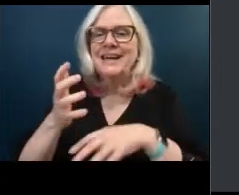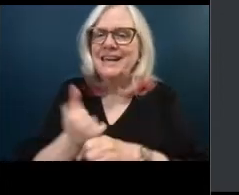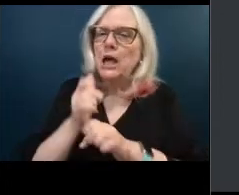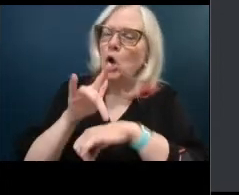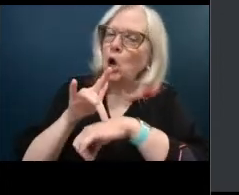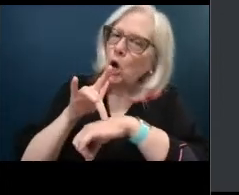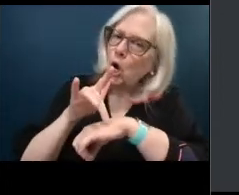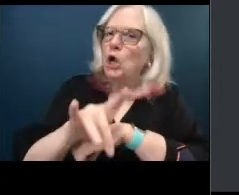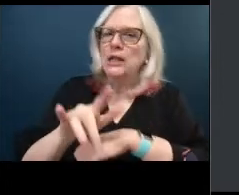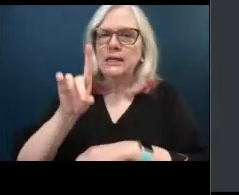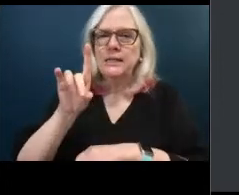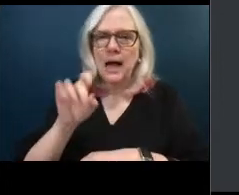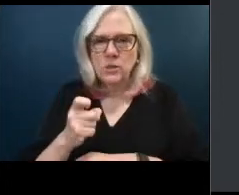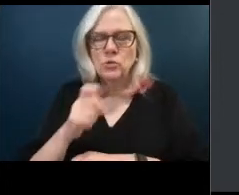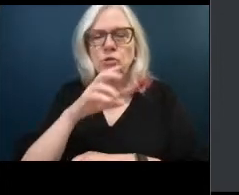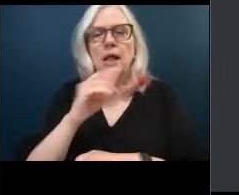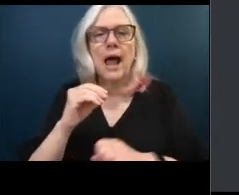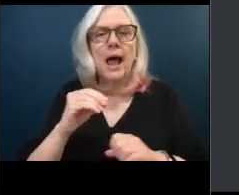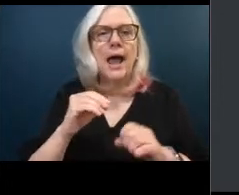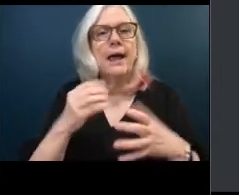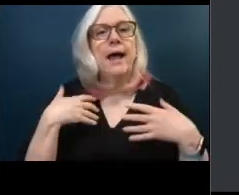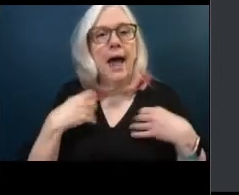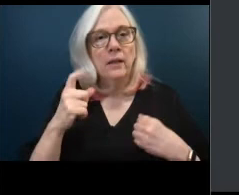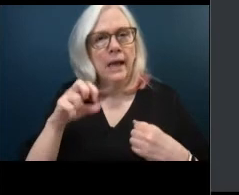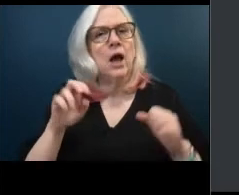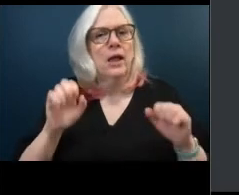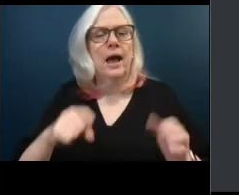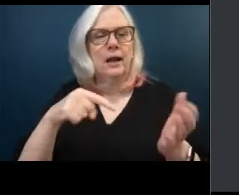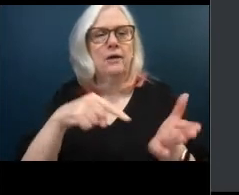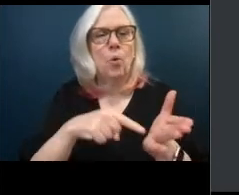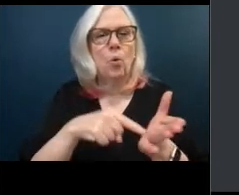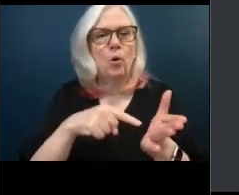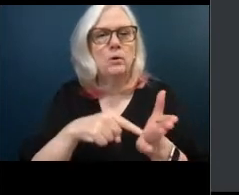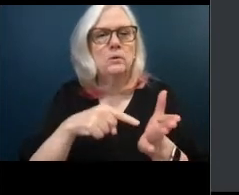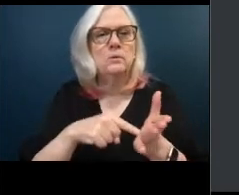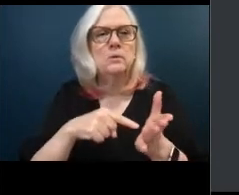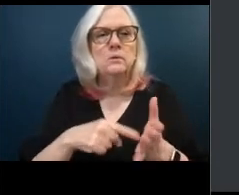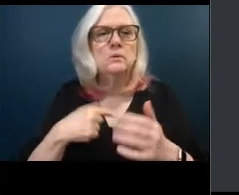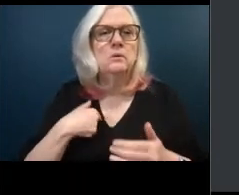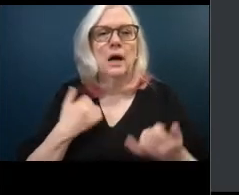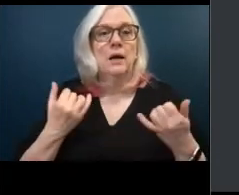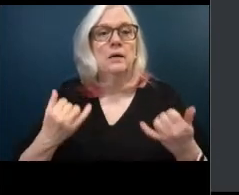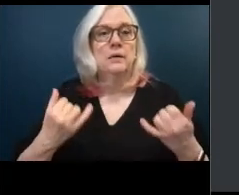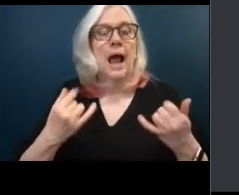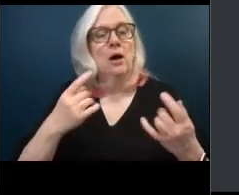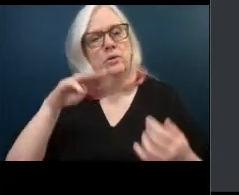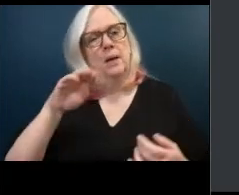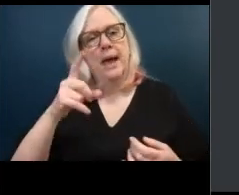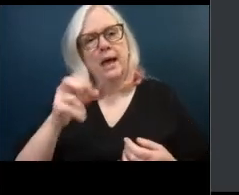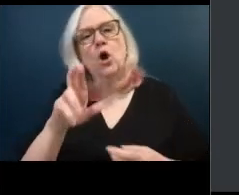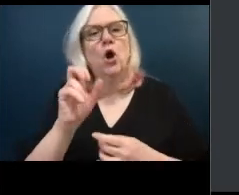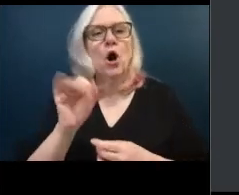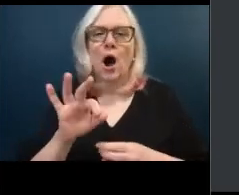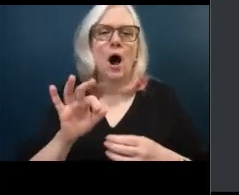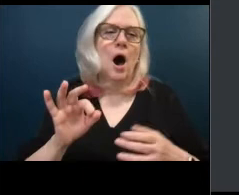care, affordable and that further research of this disease continues. Now, therefore, I type in Serga, Mayor of the City of Boynton Beach,